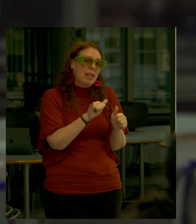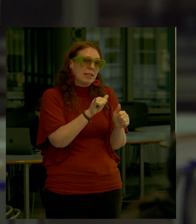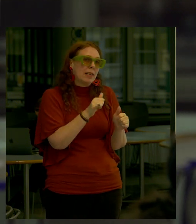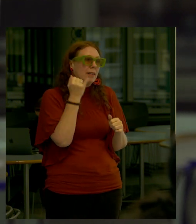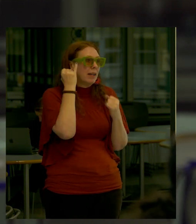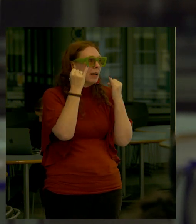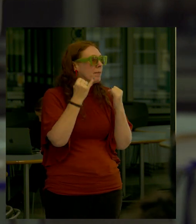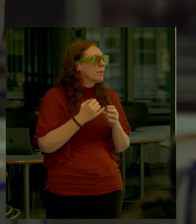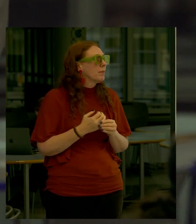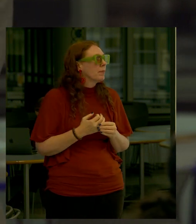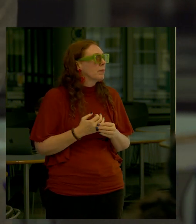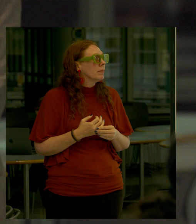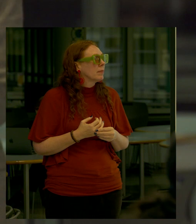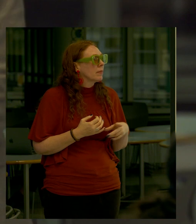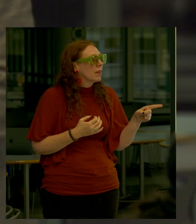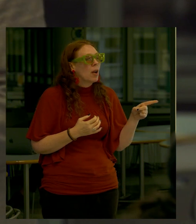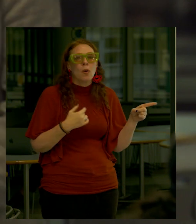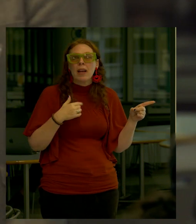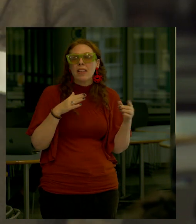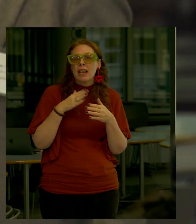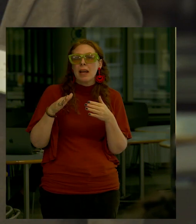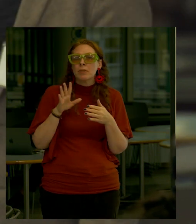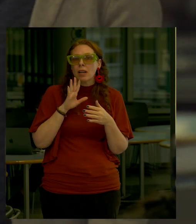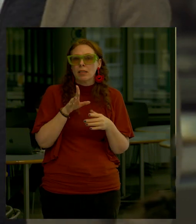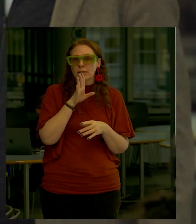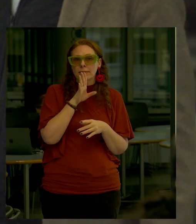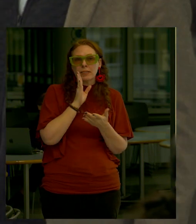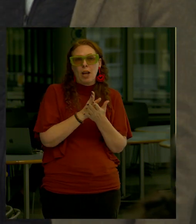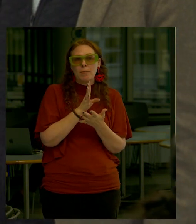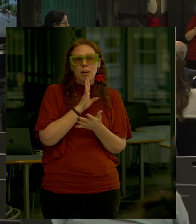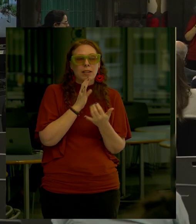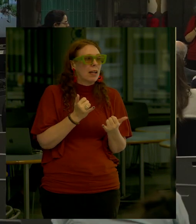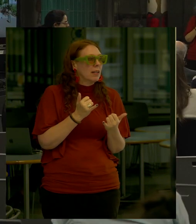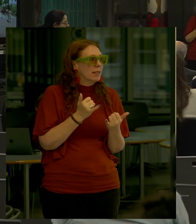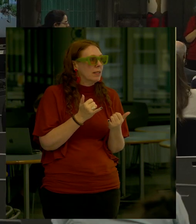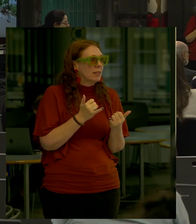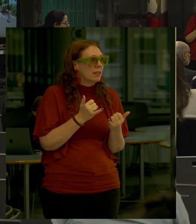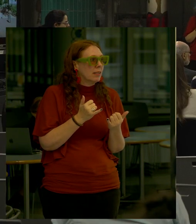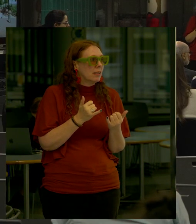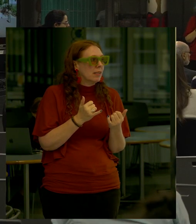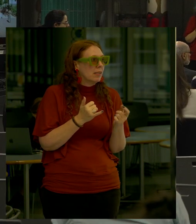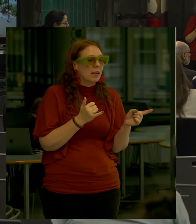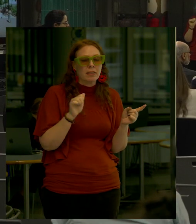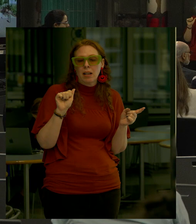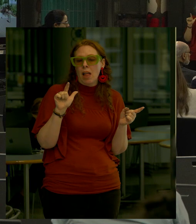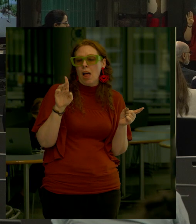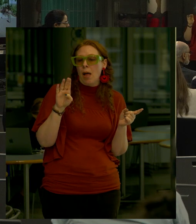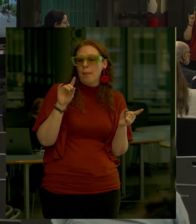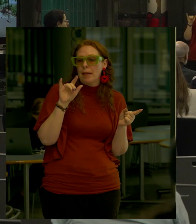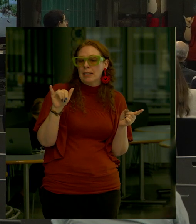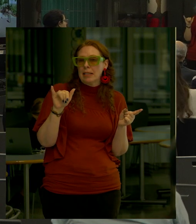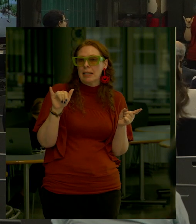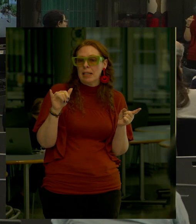We need to talk more and I'd like the neighbors to weigh in more and I'll stop talking now But because the programmatic space at the Albany street here